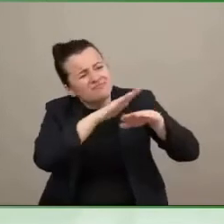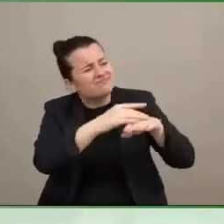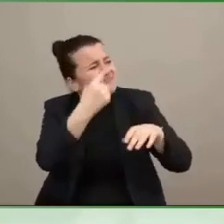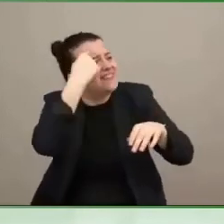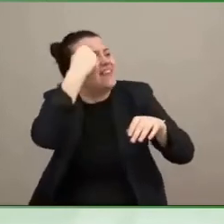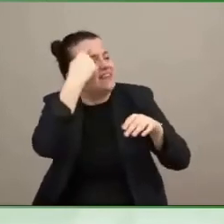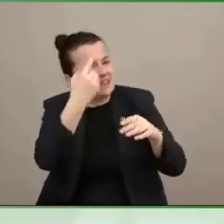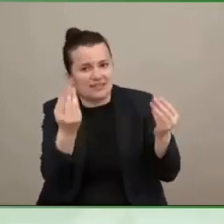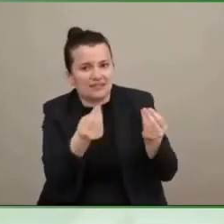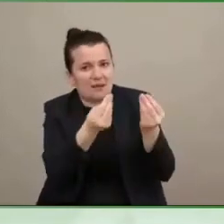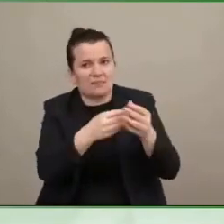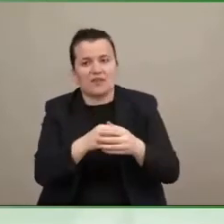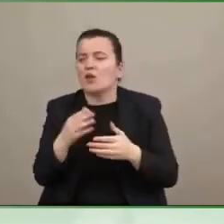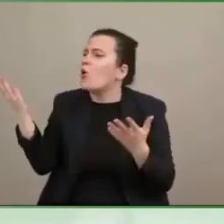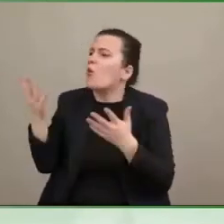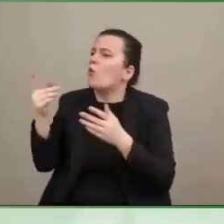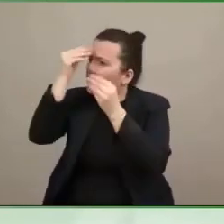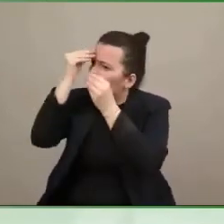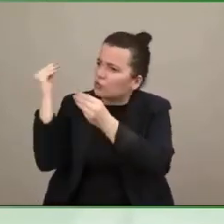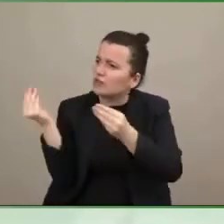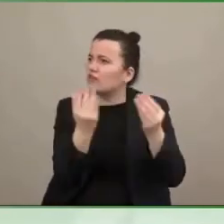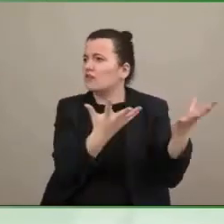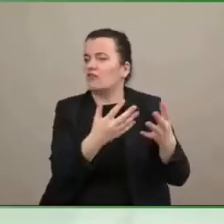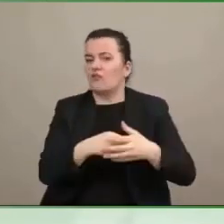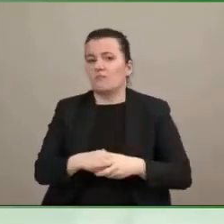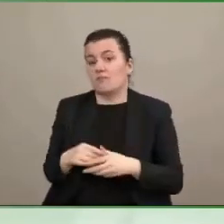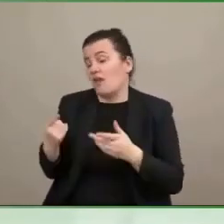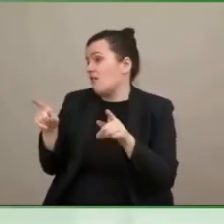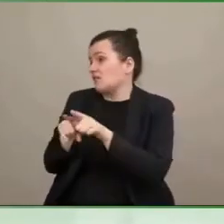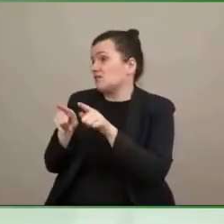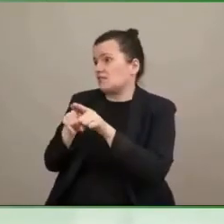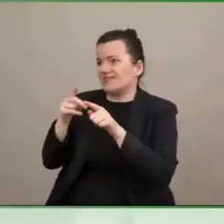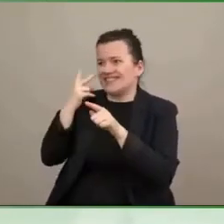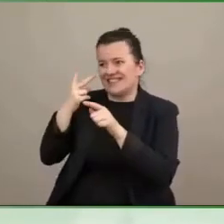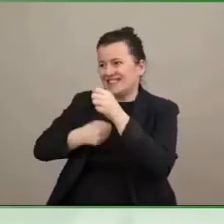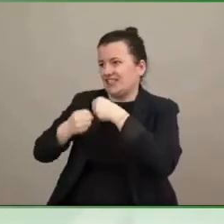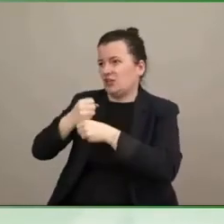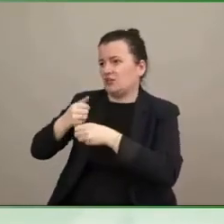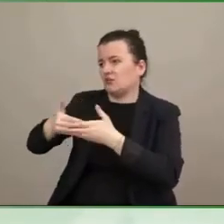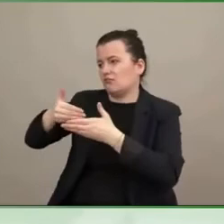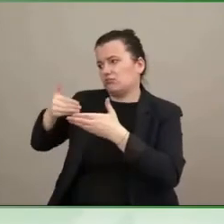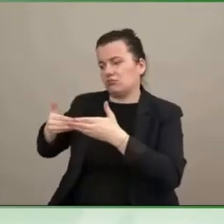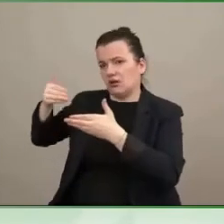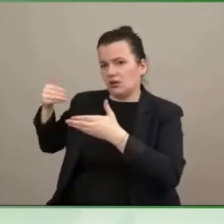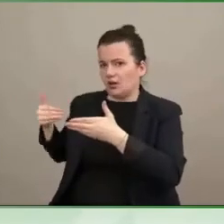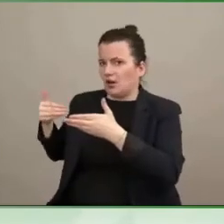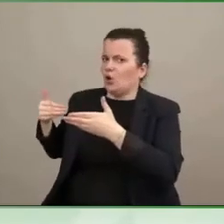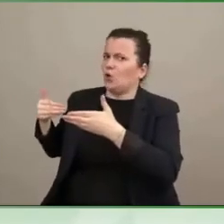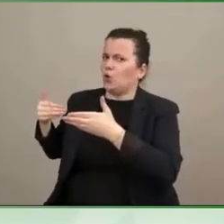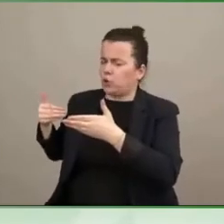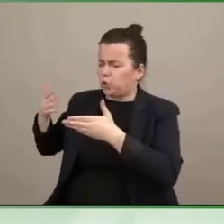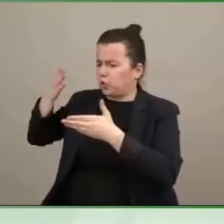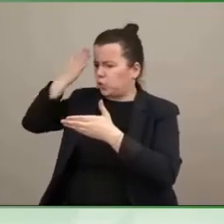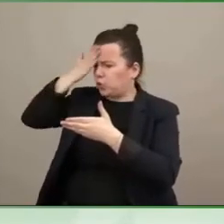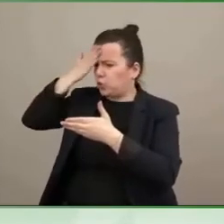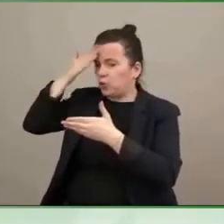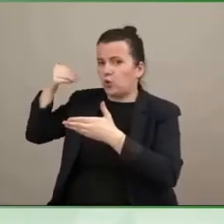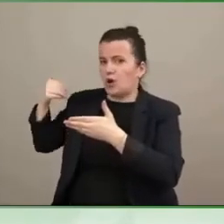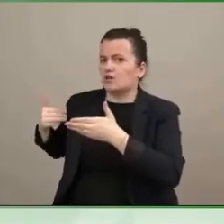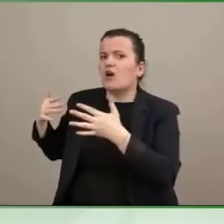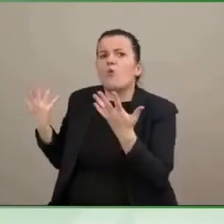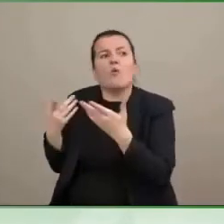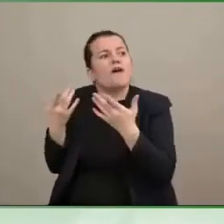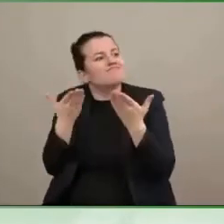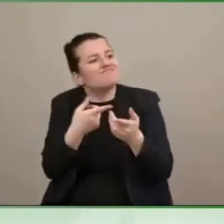horrendous couple of years, what have you seen? You've got to sort this out. This is what you've got to do. I see